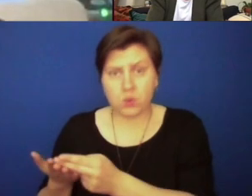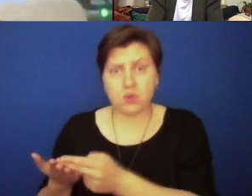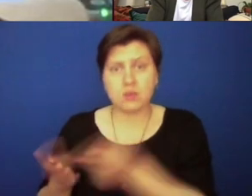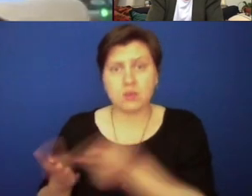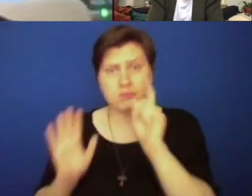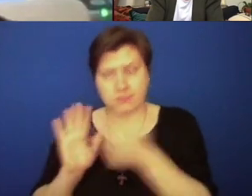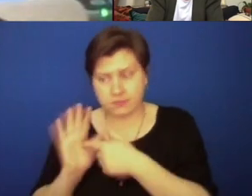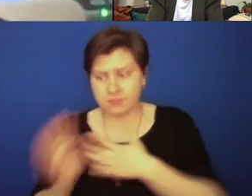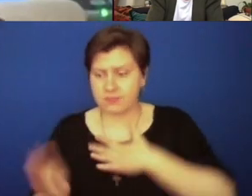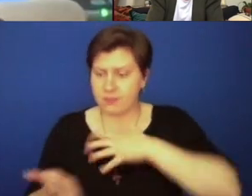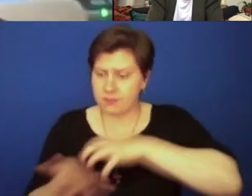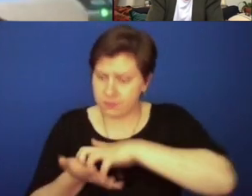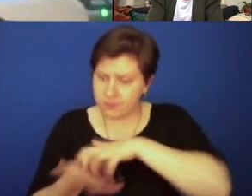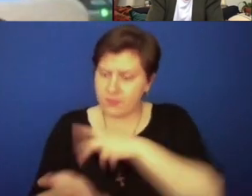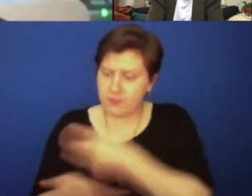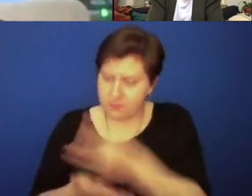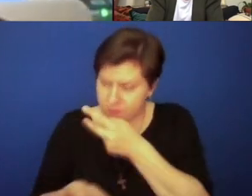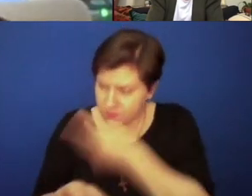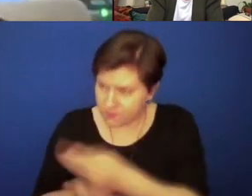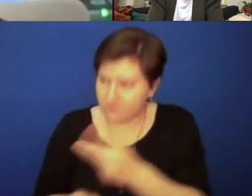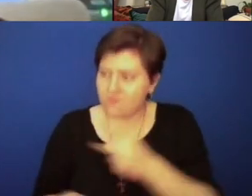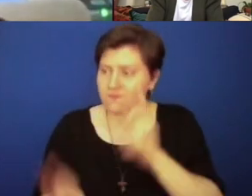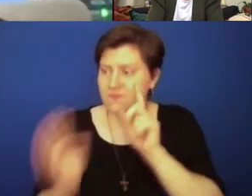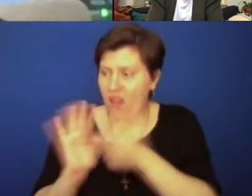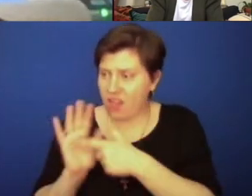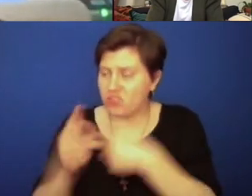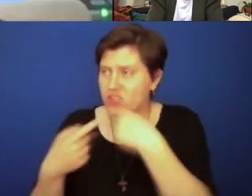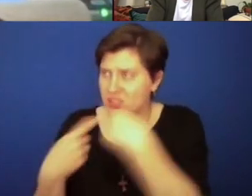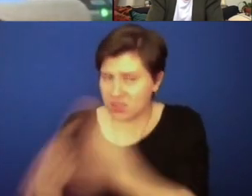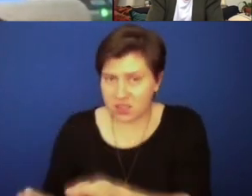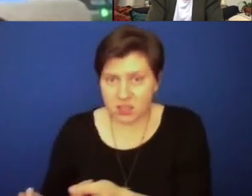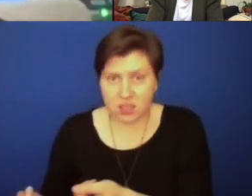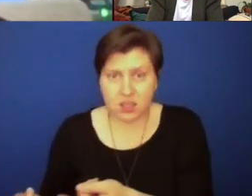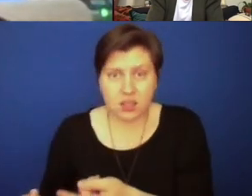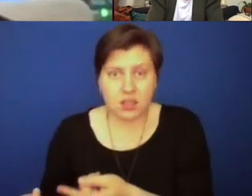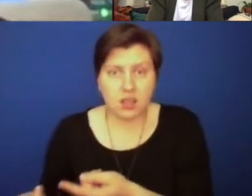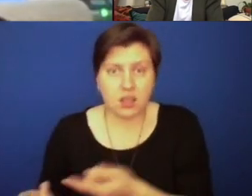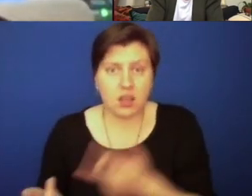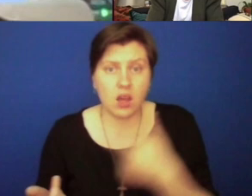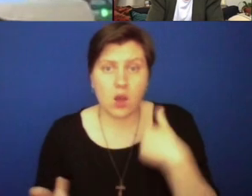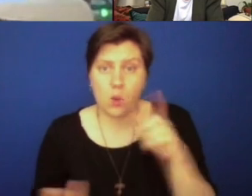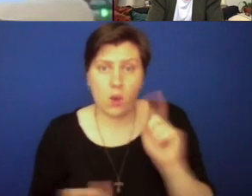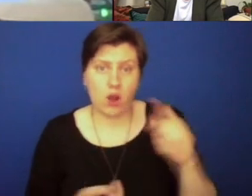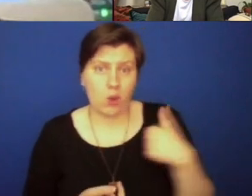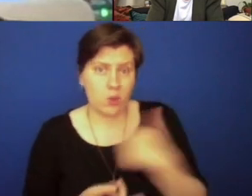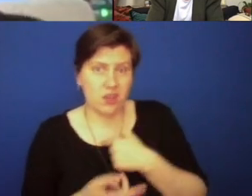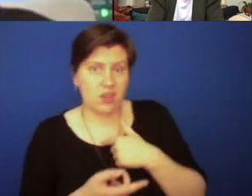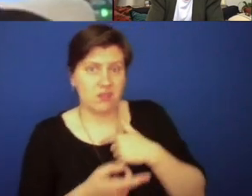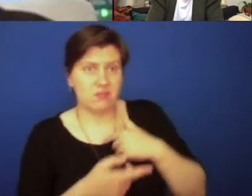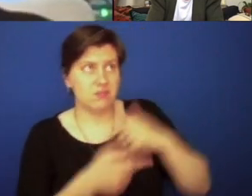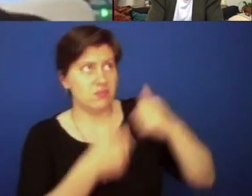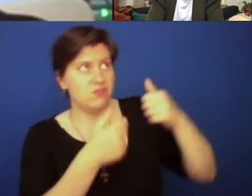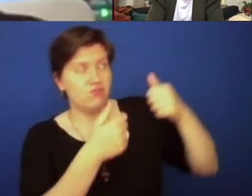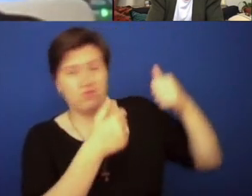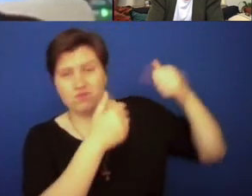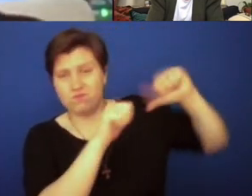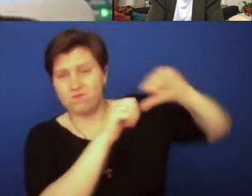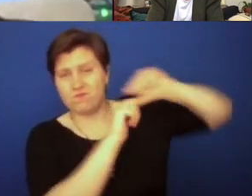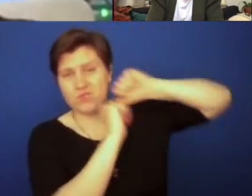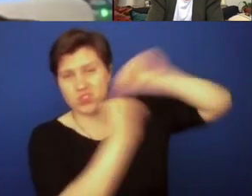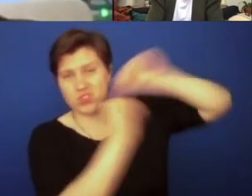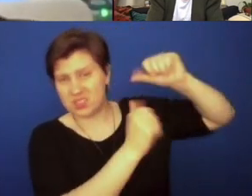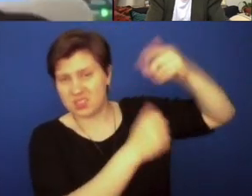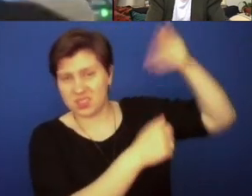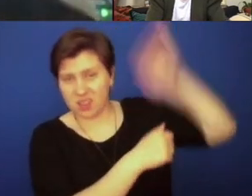acknowledging our failures, our wrongs, um, the, you where we have rejected, um, you know, God and, and one